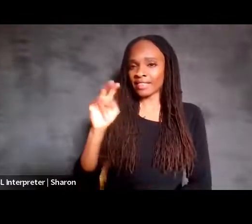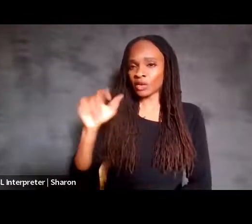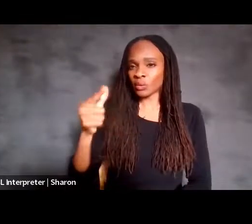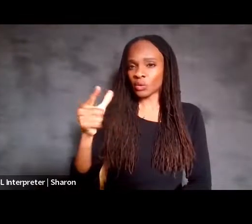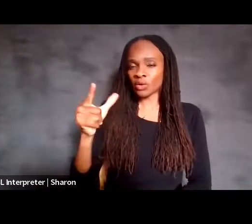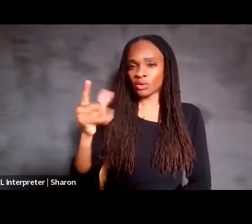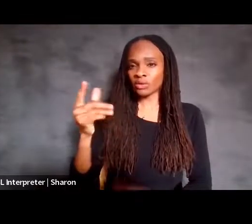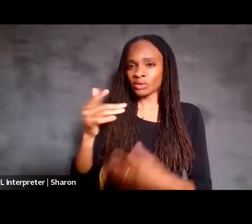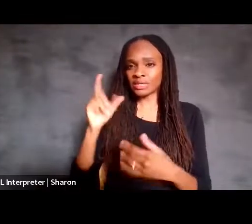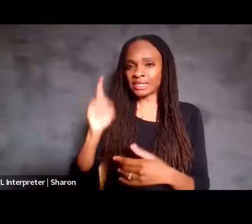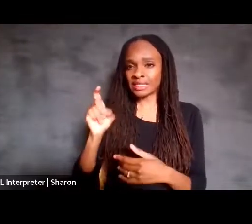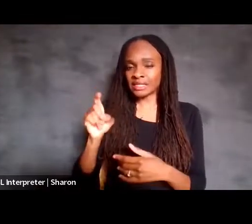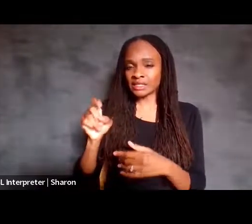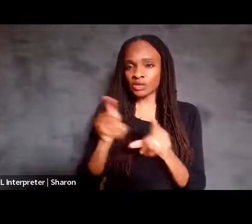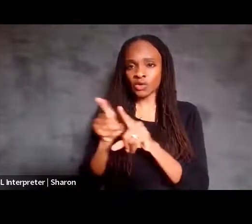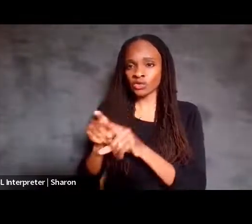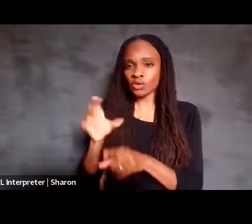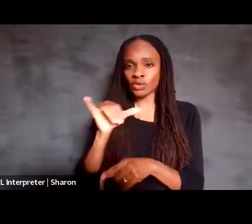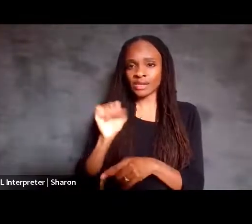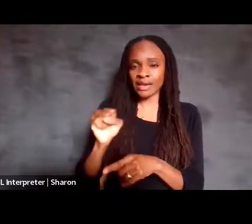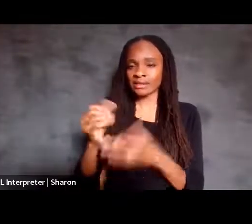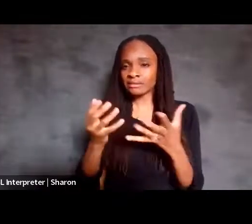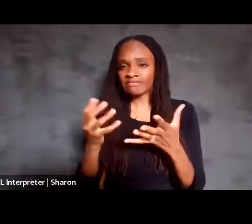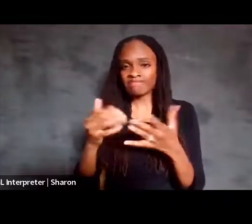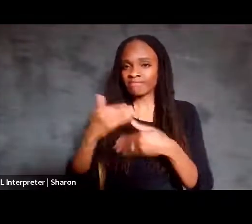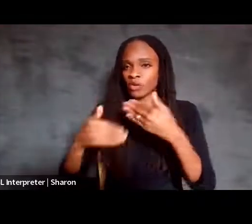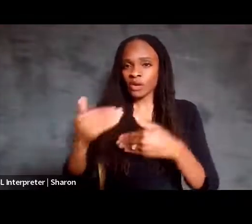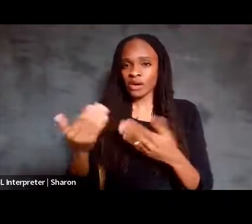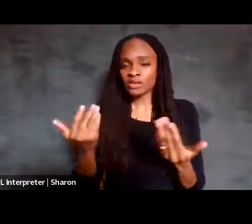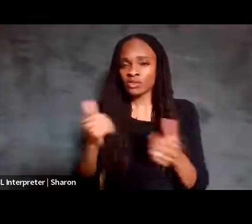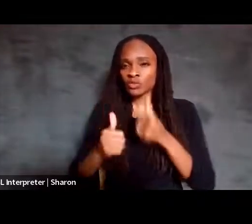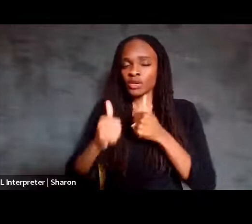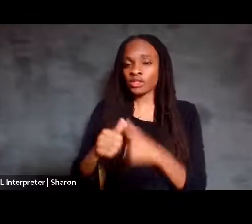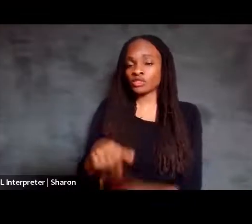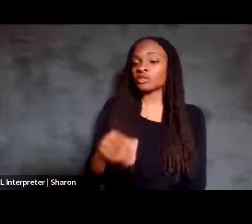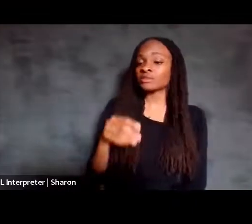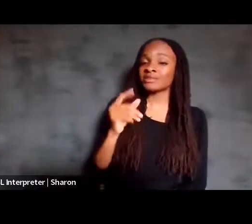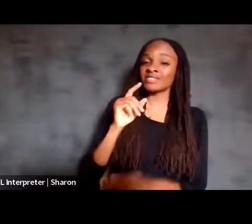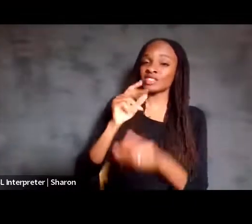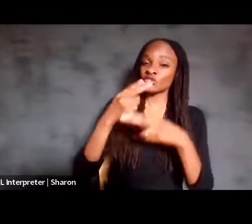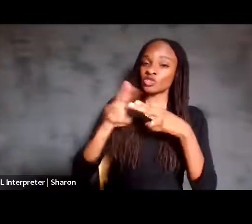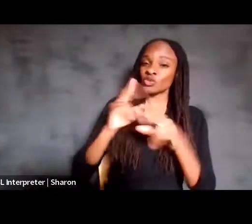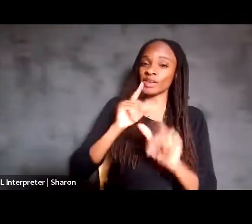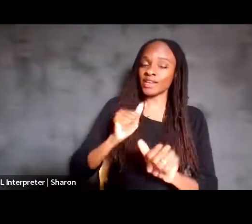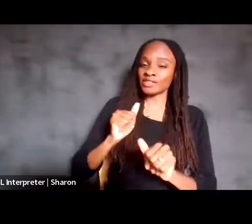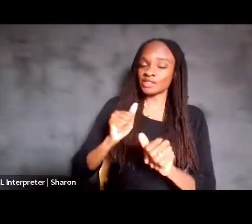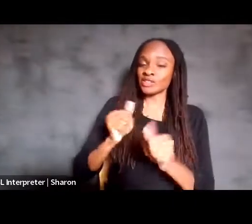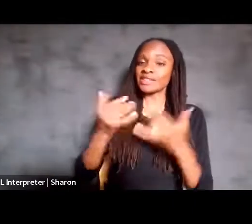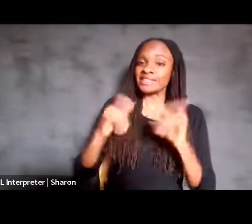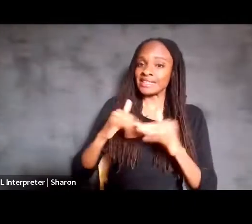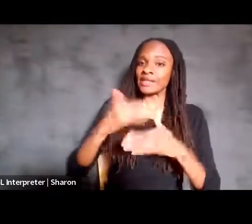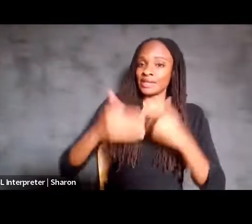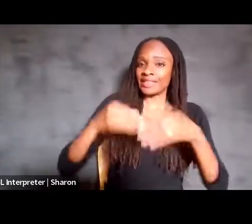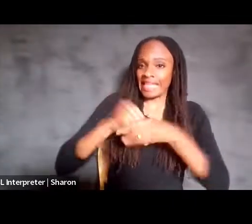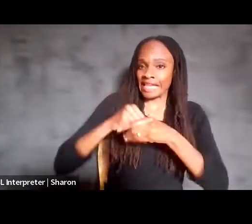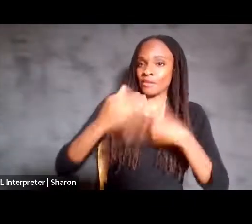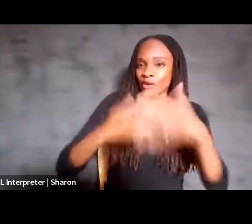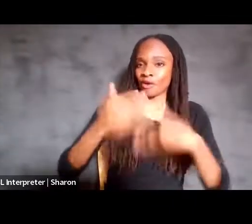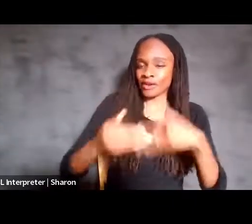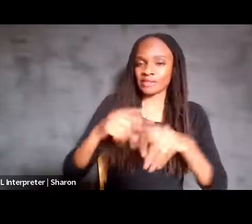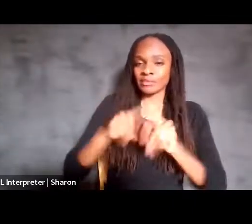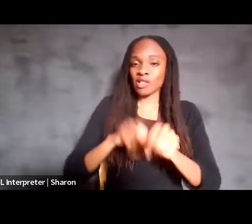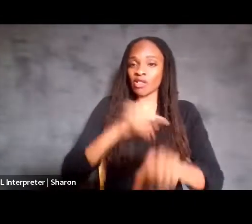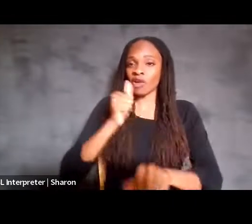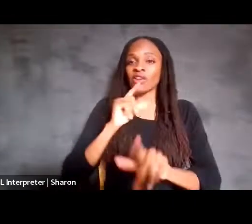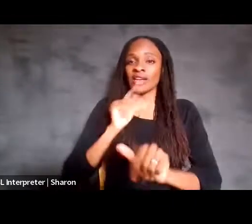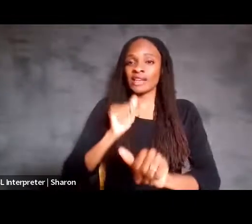Well, the short answer is that it's still in progress. So a slightly longer answer is that the signals that